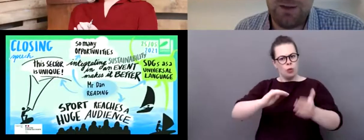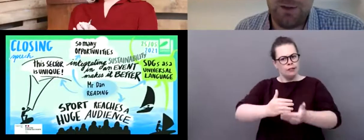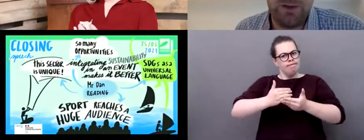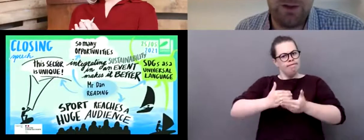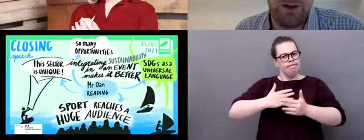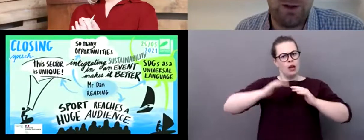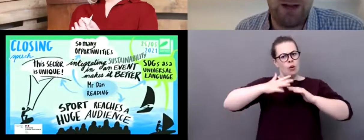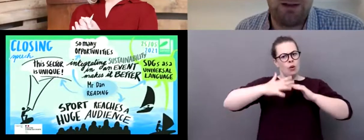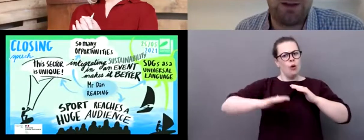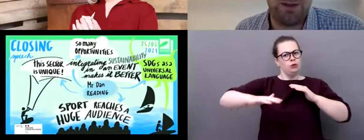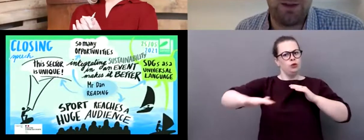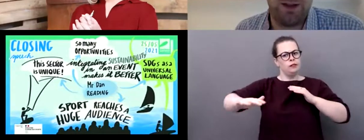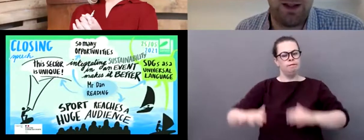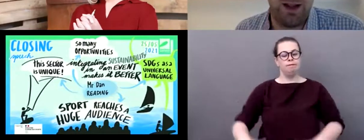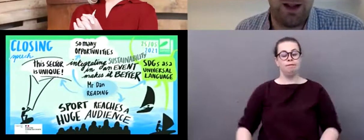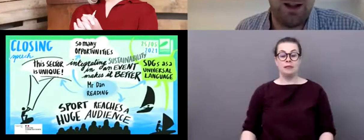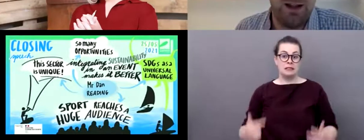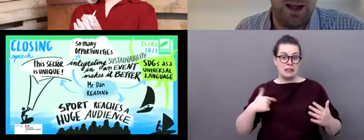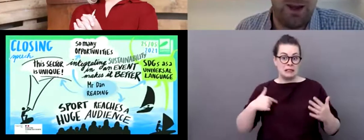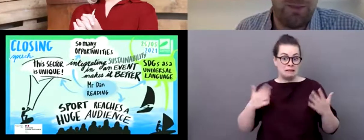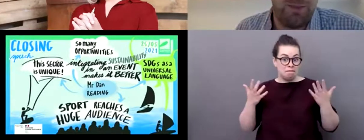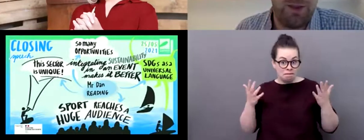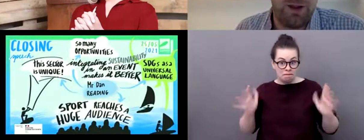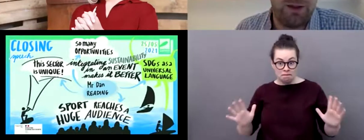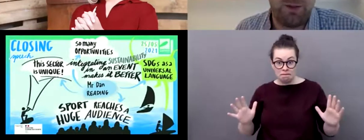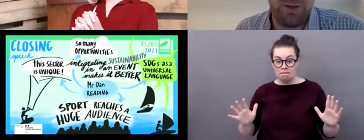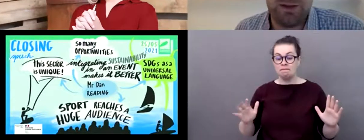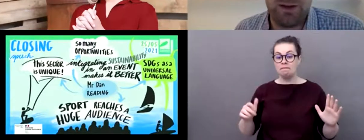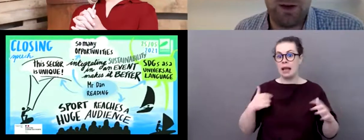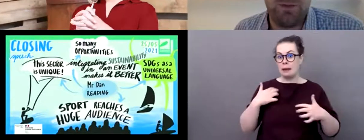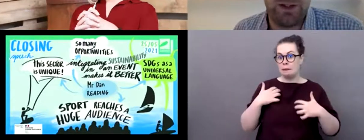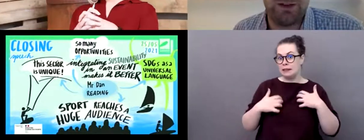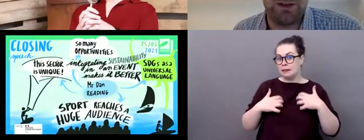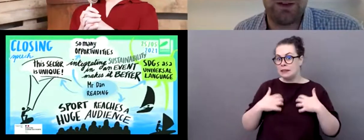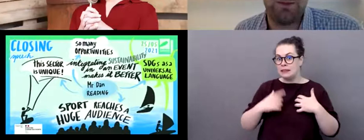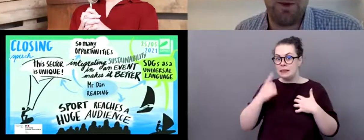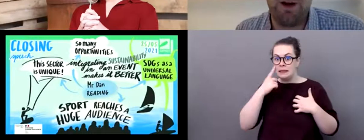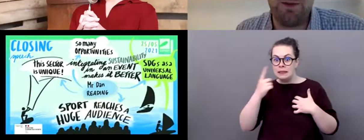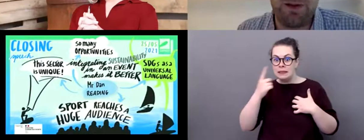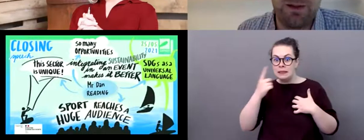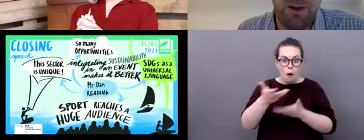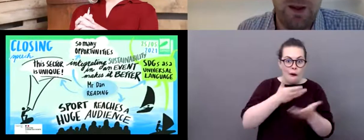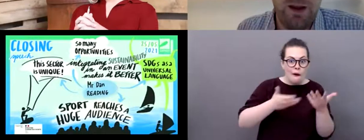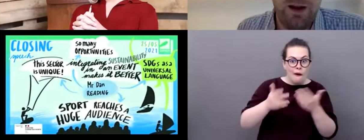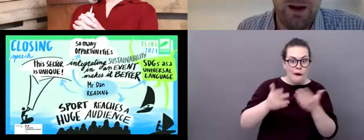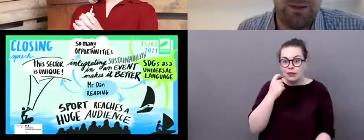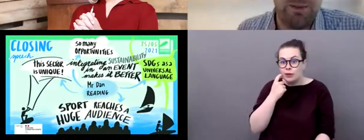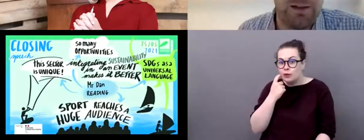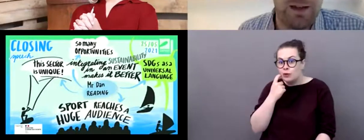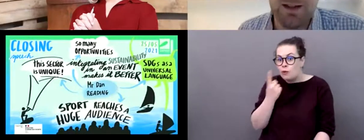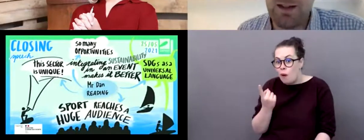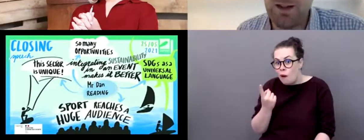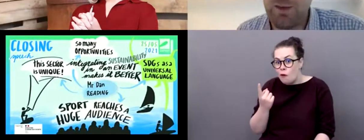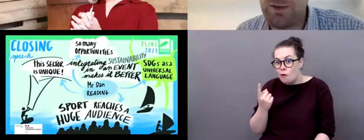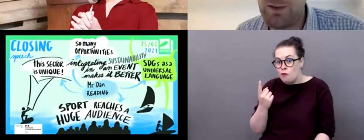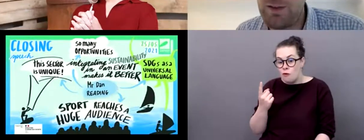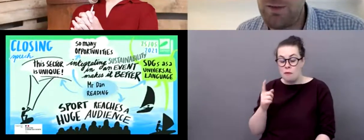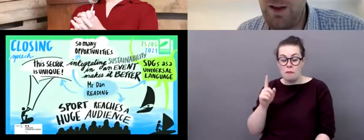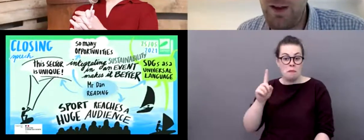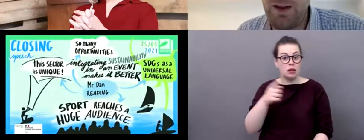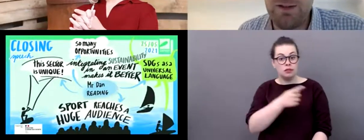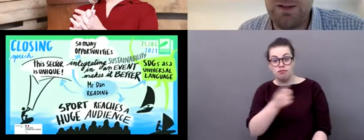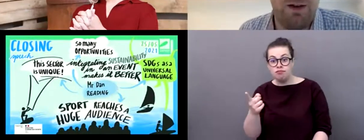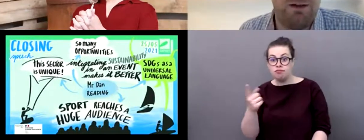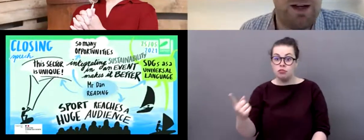day. And I look forward to hearing some of the, uh, the topics and the conversations tomorrow, but, um, I'd happily take any questions